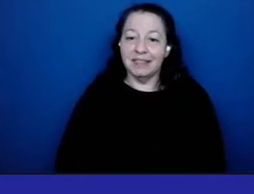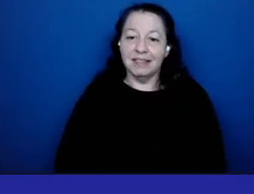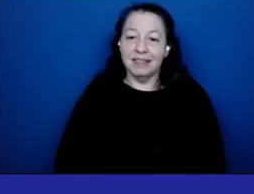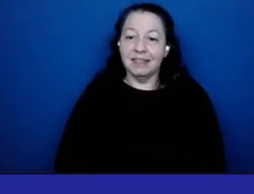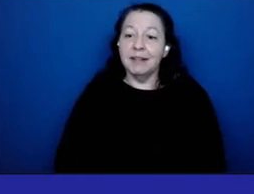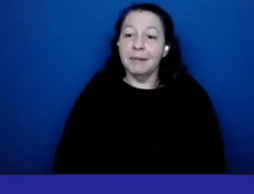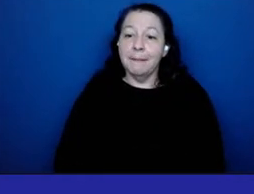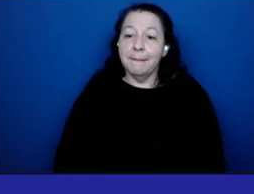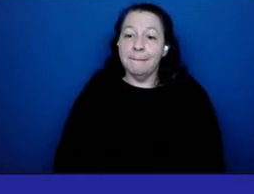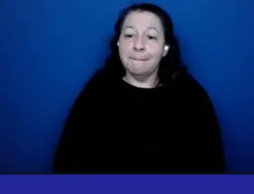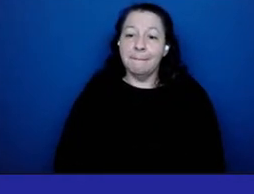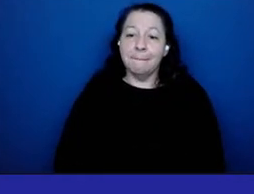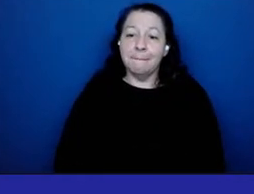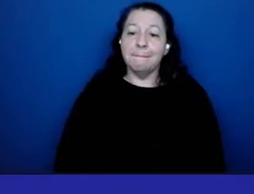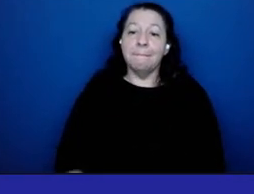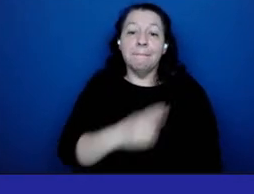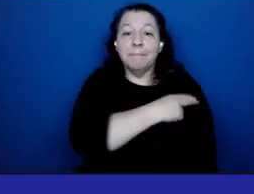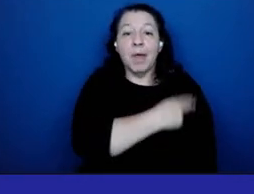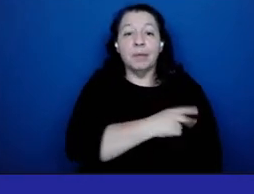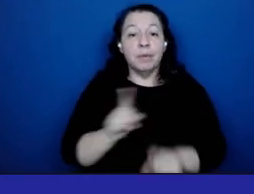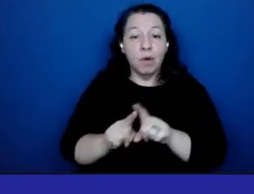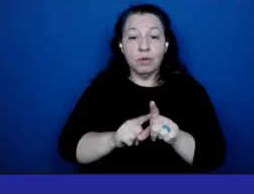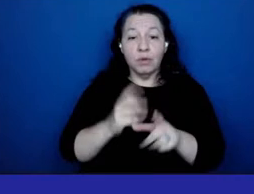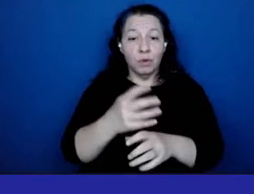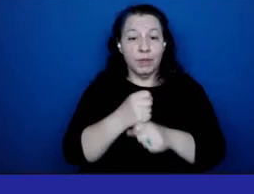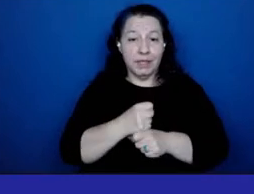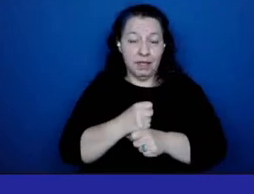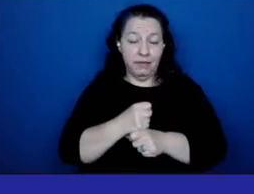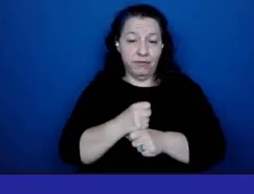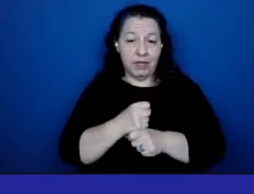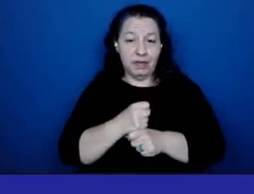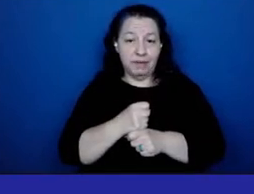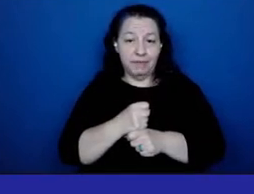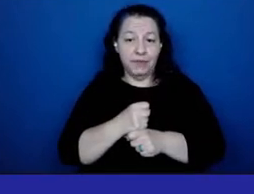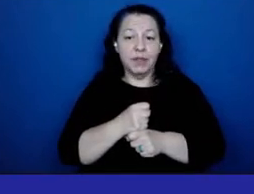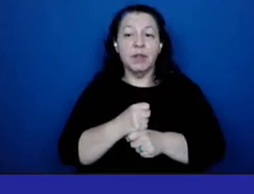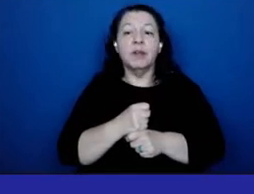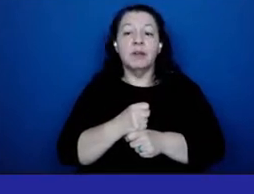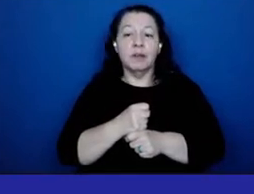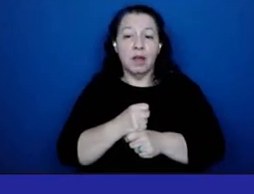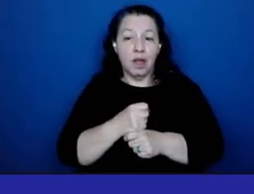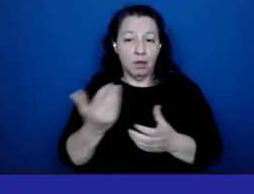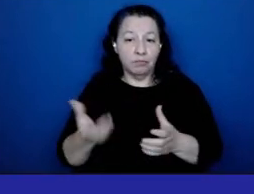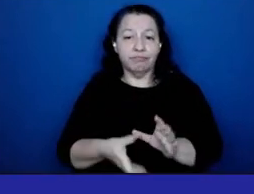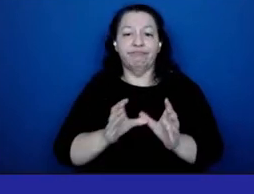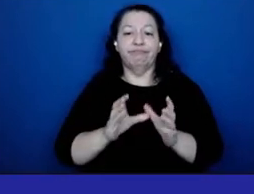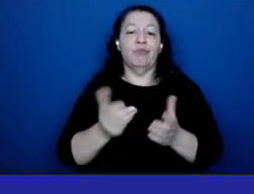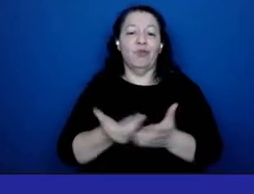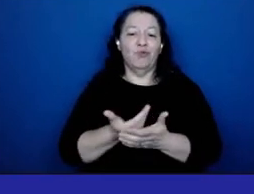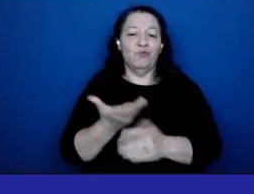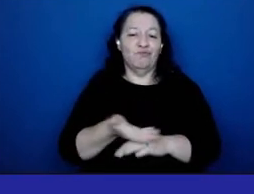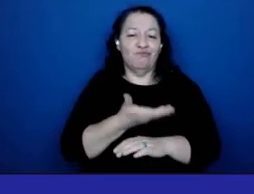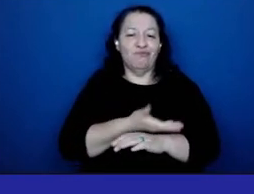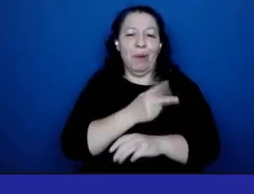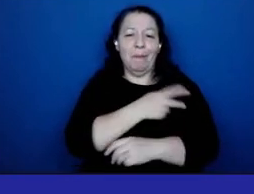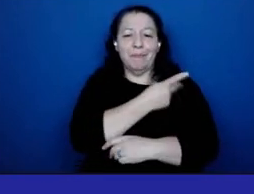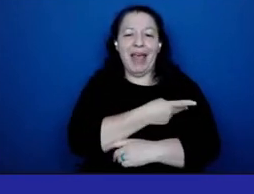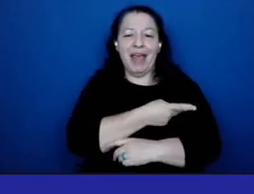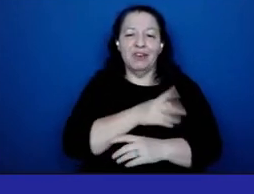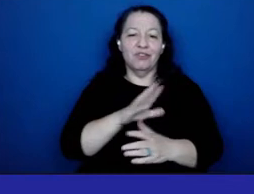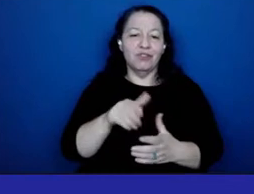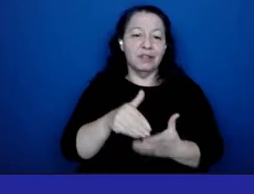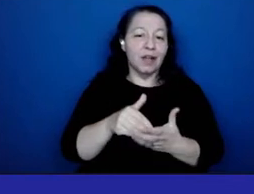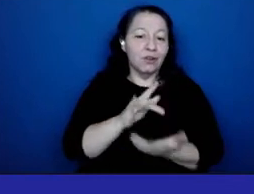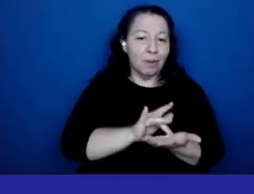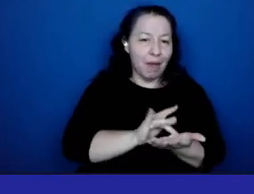the hospital also received a renewed patient-centered medical home designation from the national committee for quality